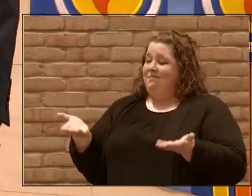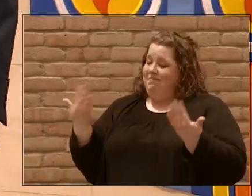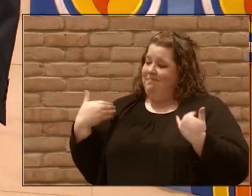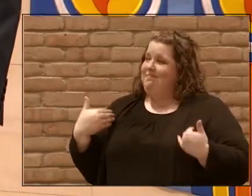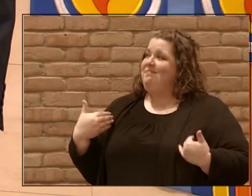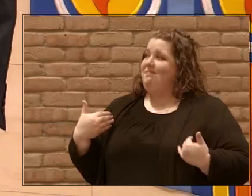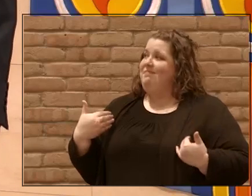to be in community